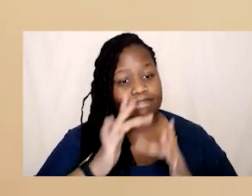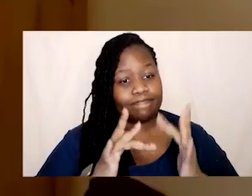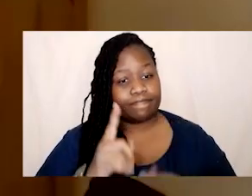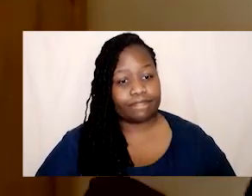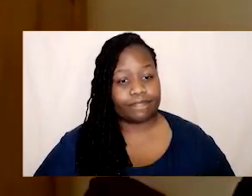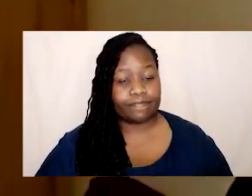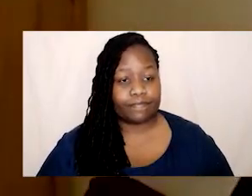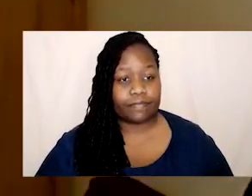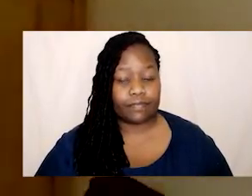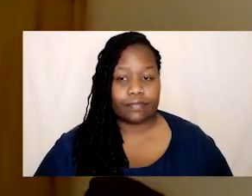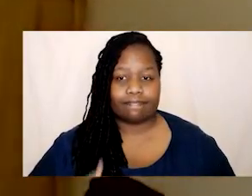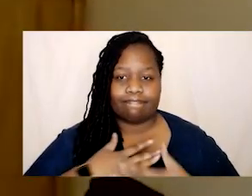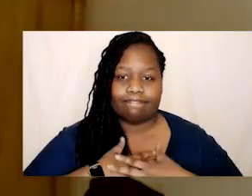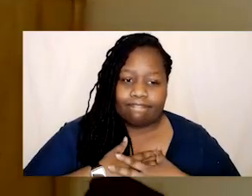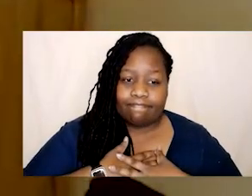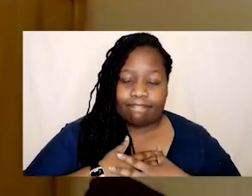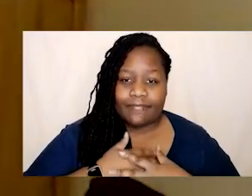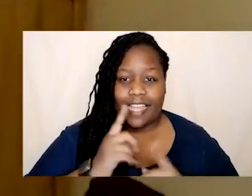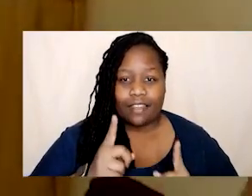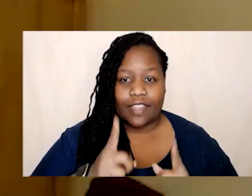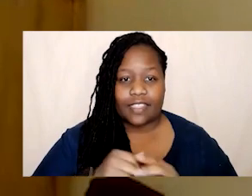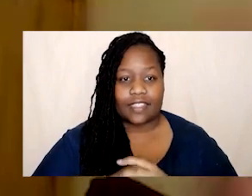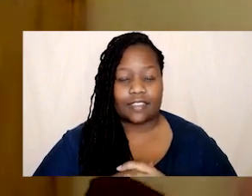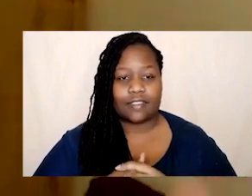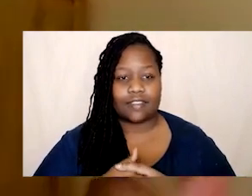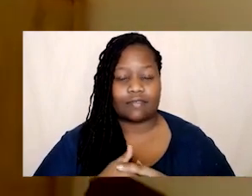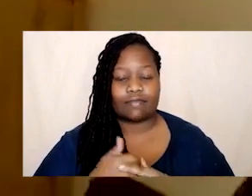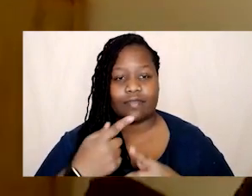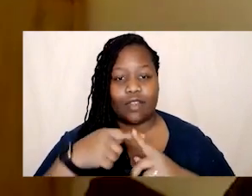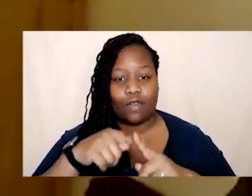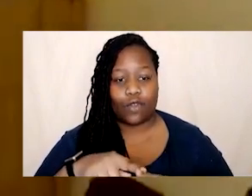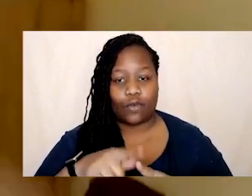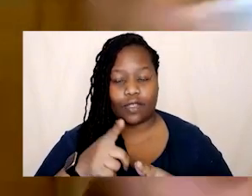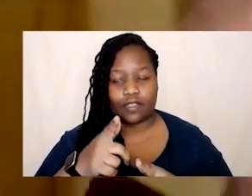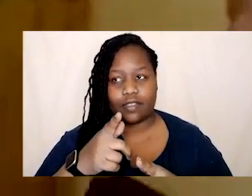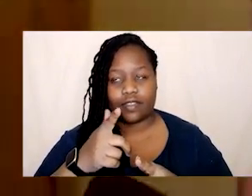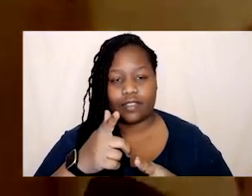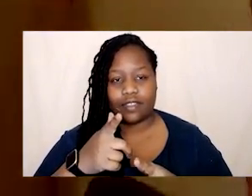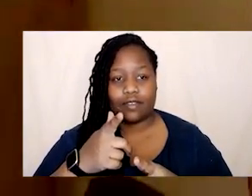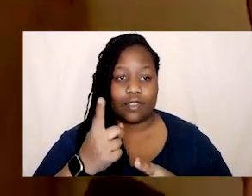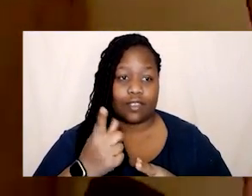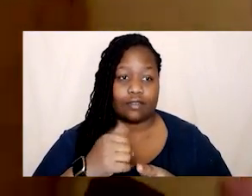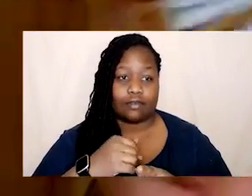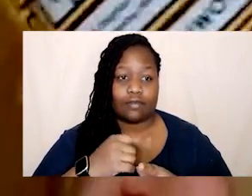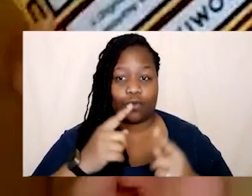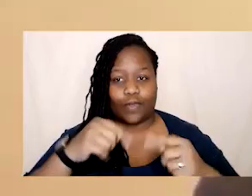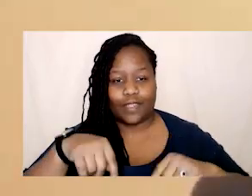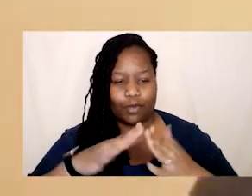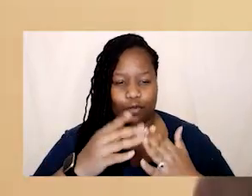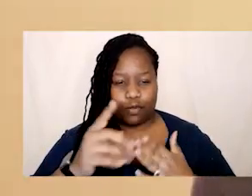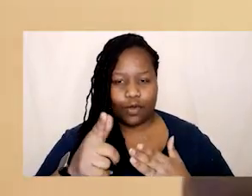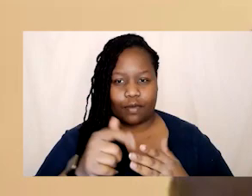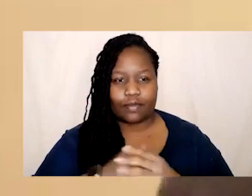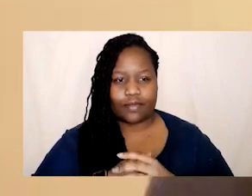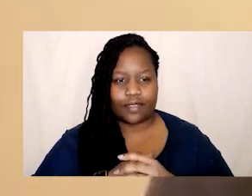i love that um i actually following reading your and i keep bringing it back to the book but you know like that's what we're here for get your copy this is a free